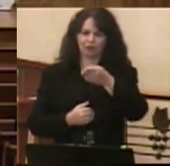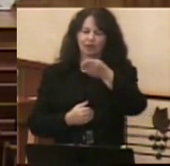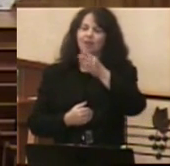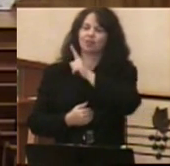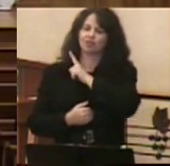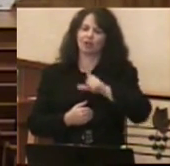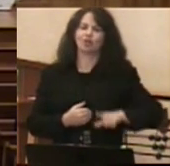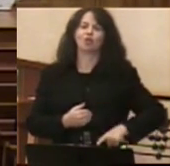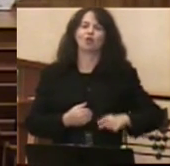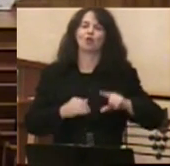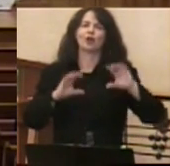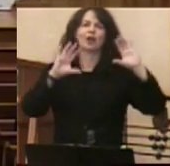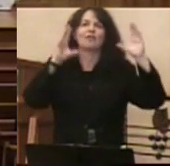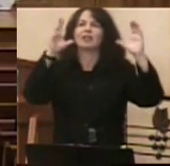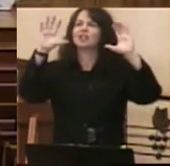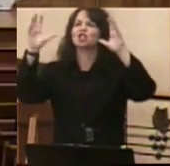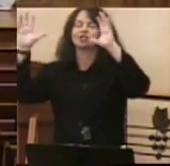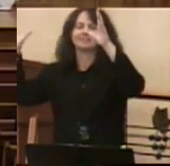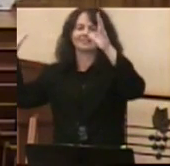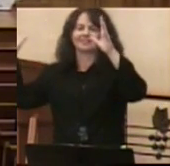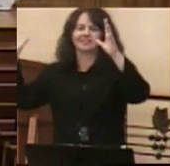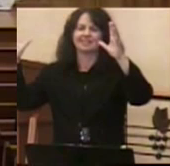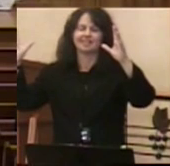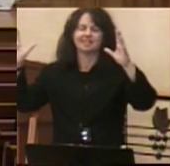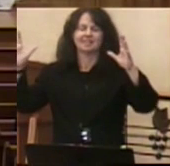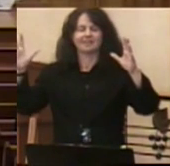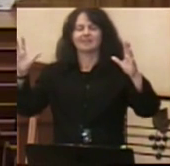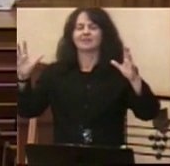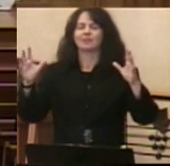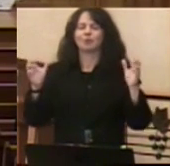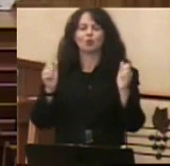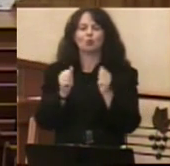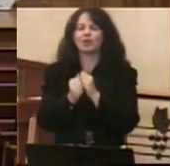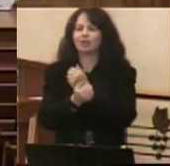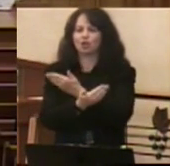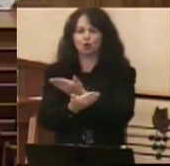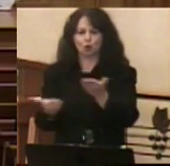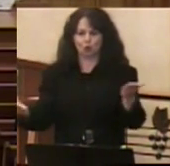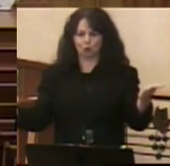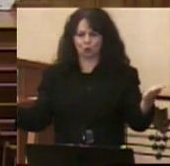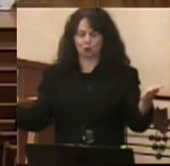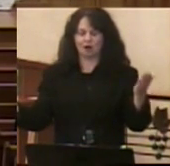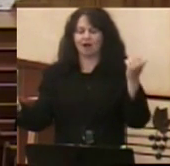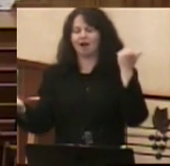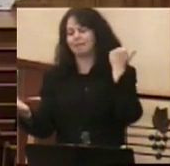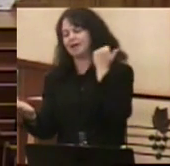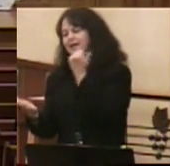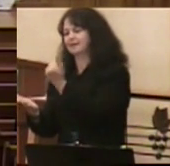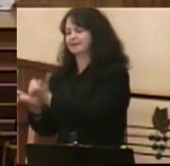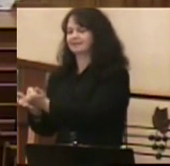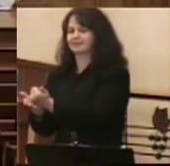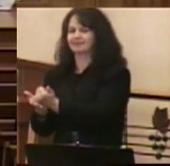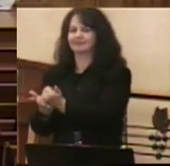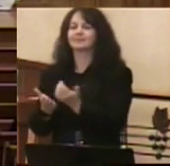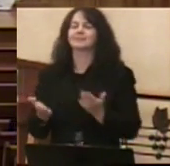hosts the God of the armies of Israel be with you. Amen. Please rise. Amen. Amen. Bye.